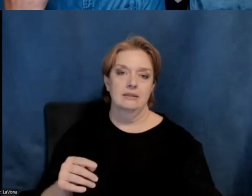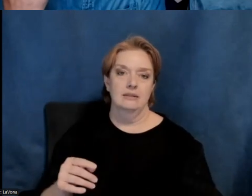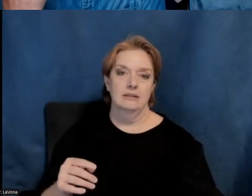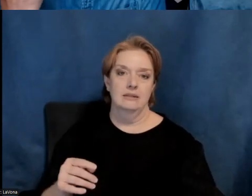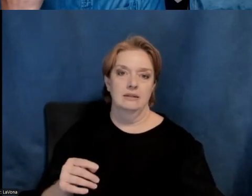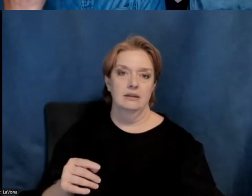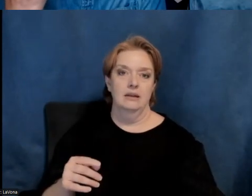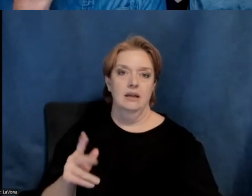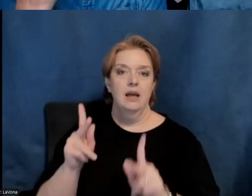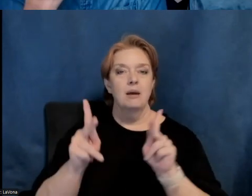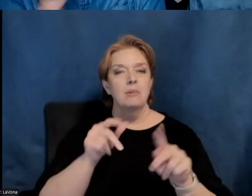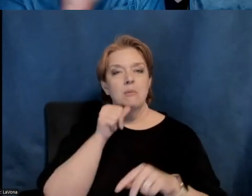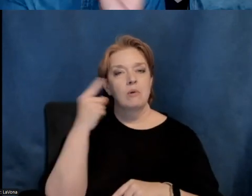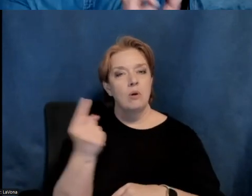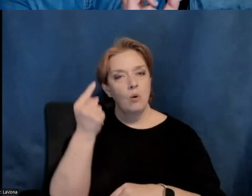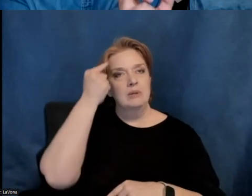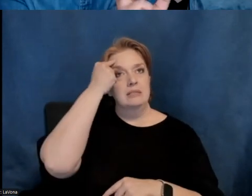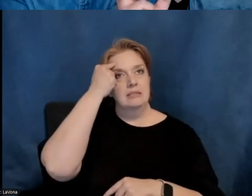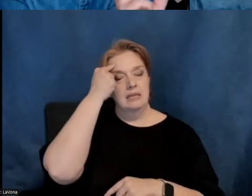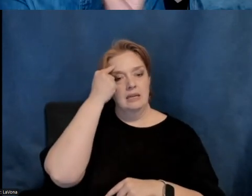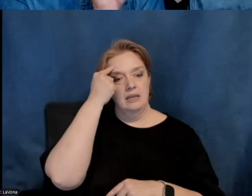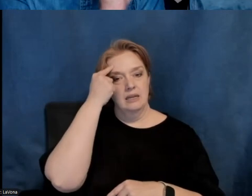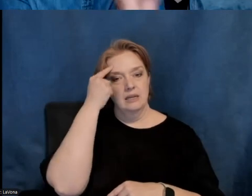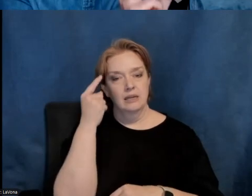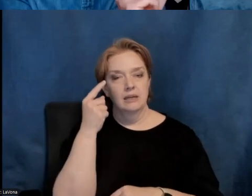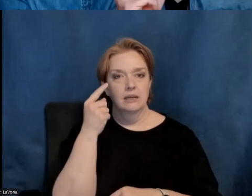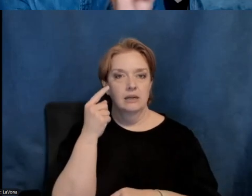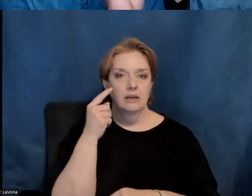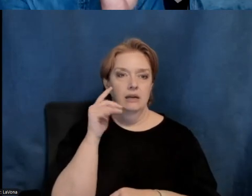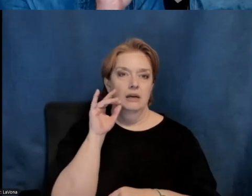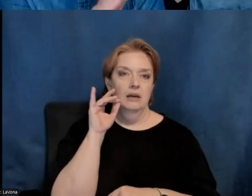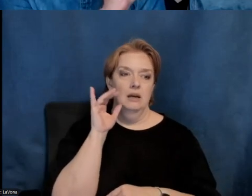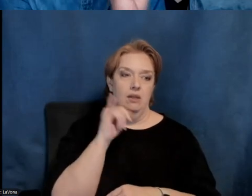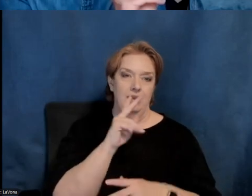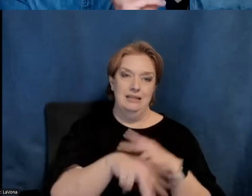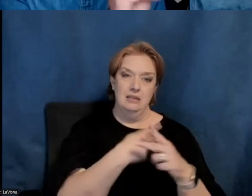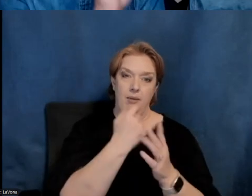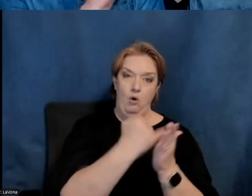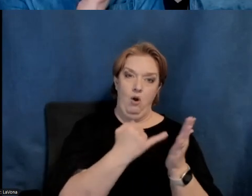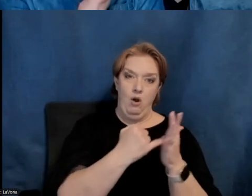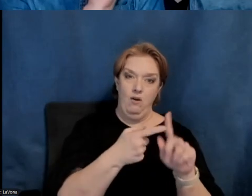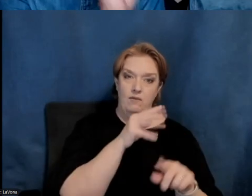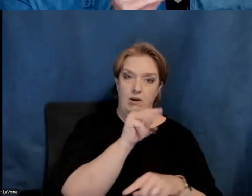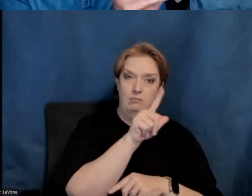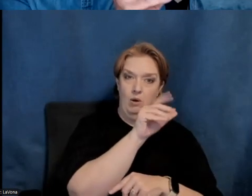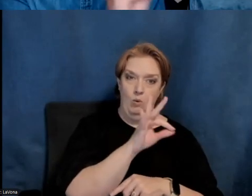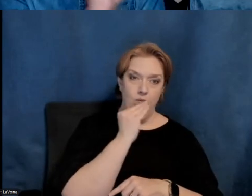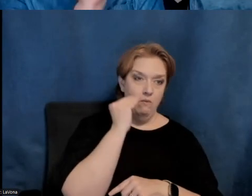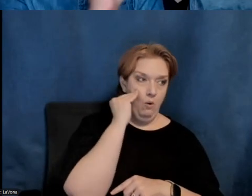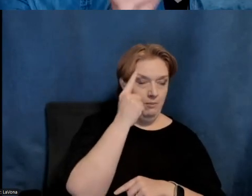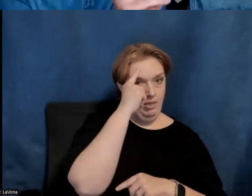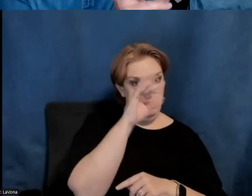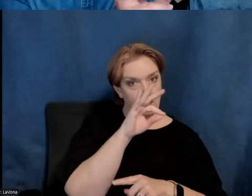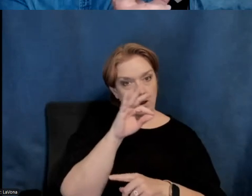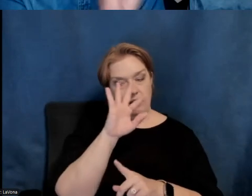associate, uh, you know, the work that you find at the, uh, at the Maloof house with the, uh, culture and, uh, impact,